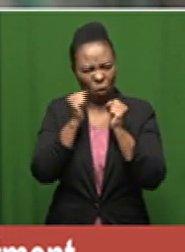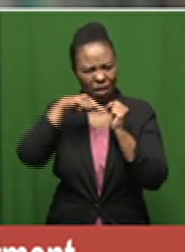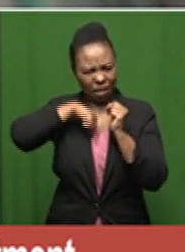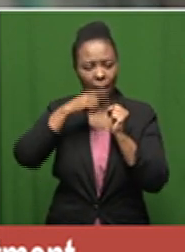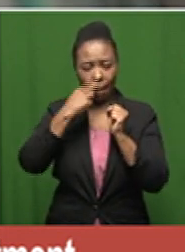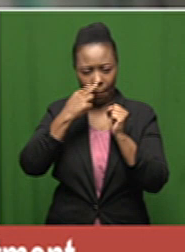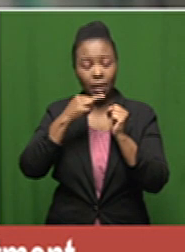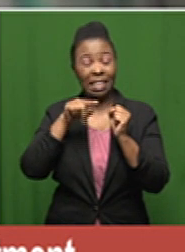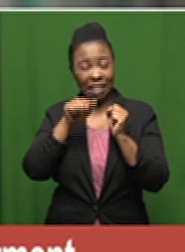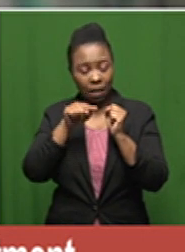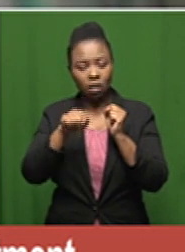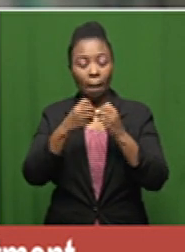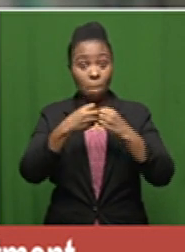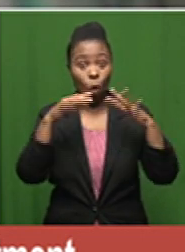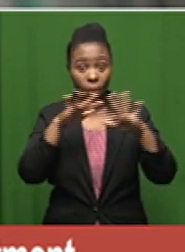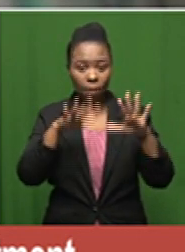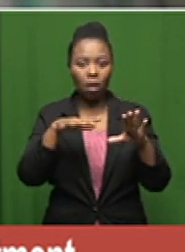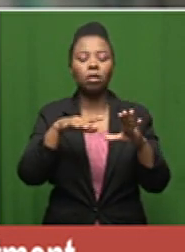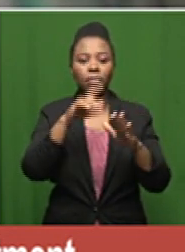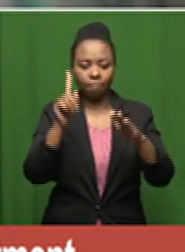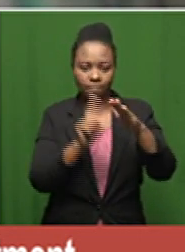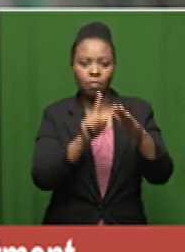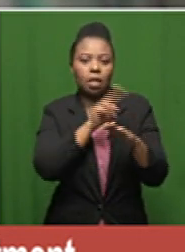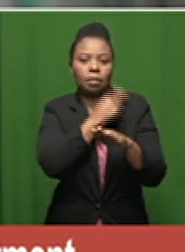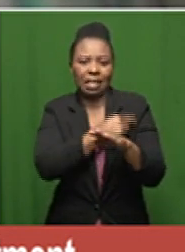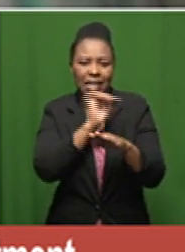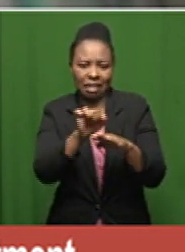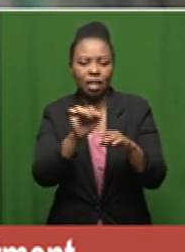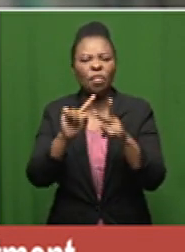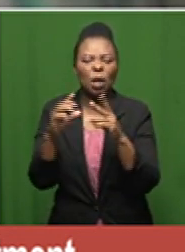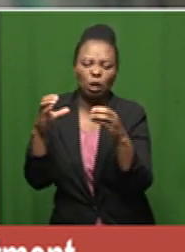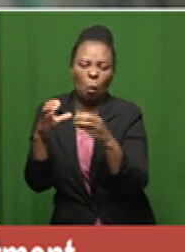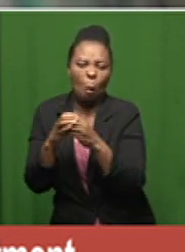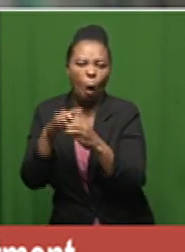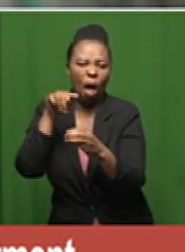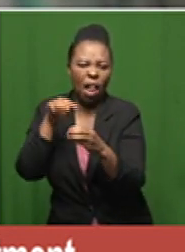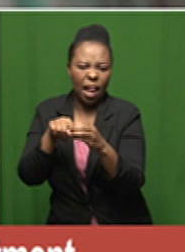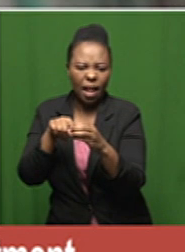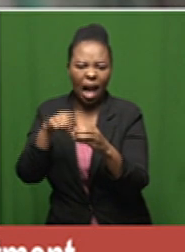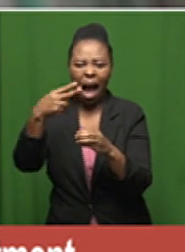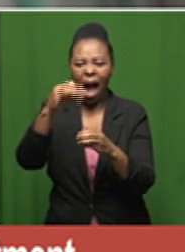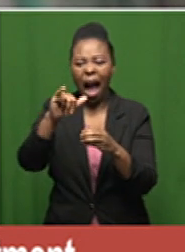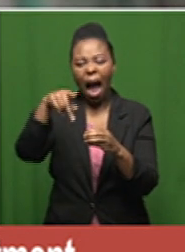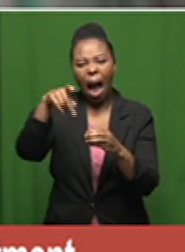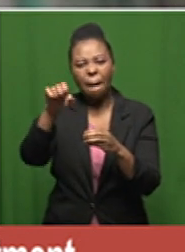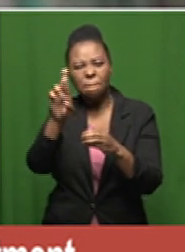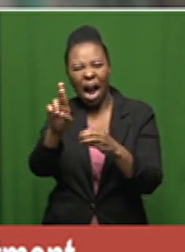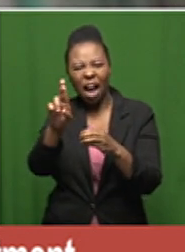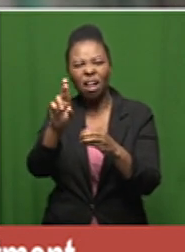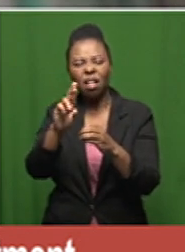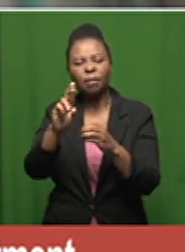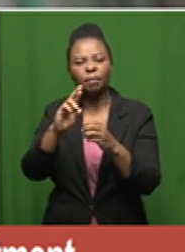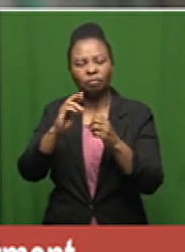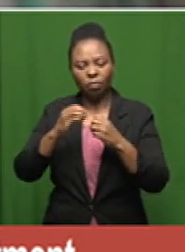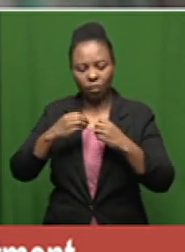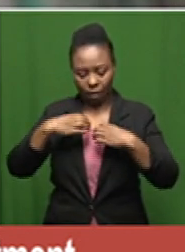majority of people who are admitted and a very small group of patients go on to what we call a hyper inflammatory response where